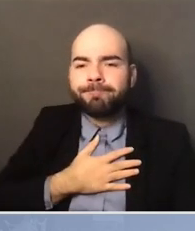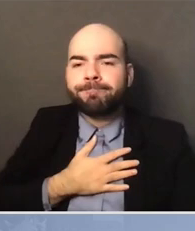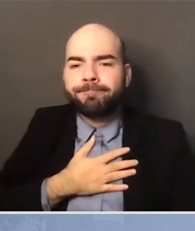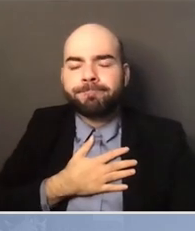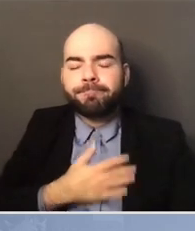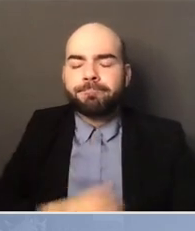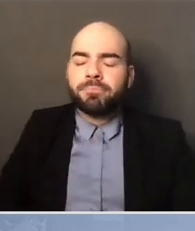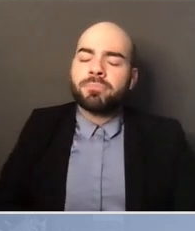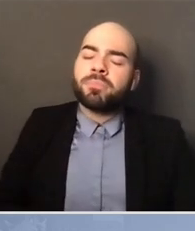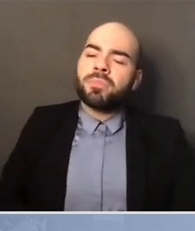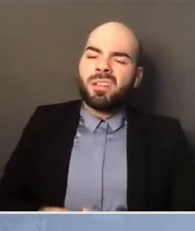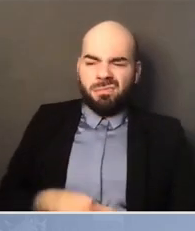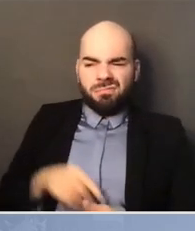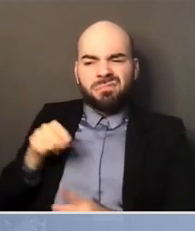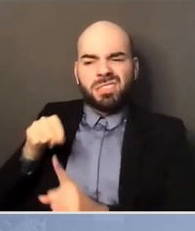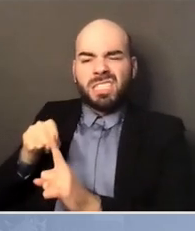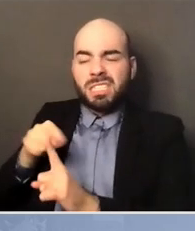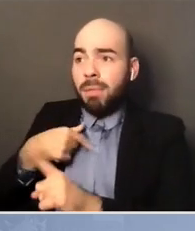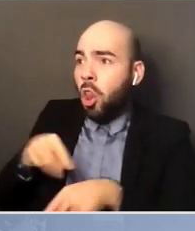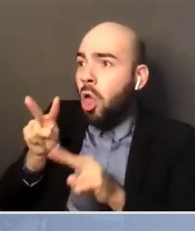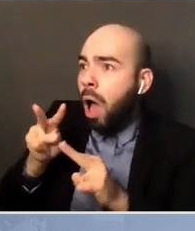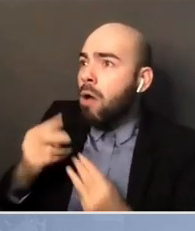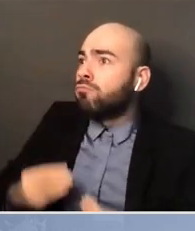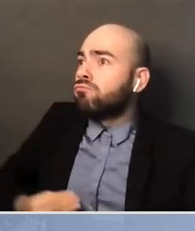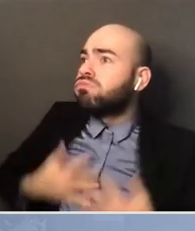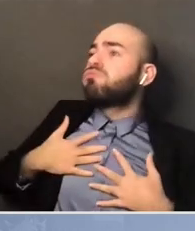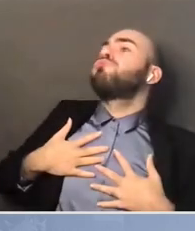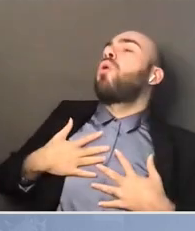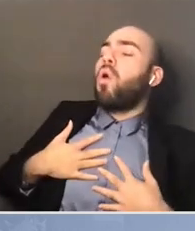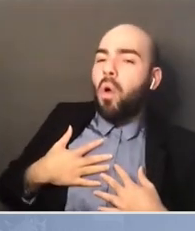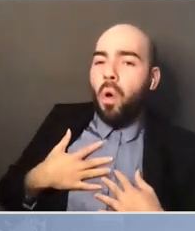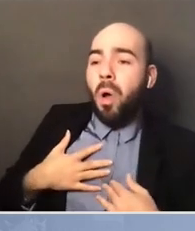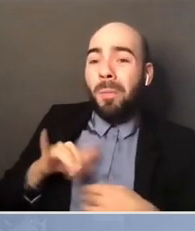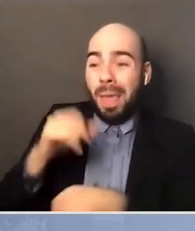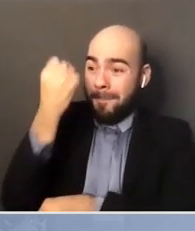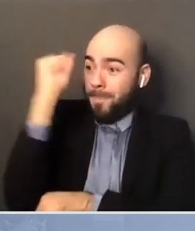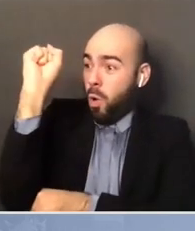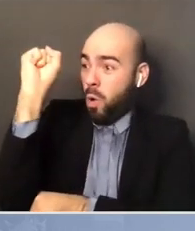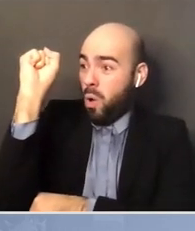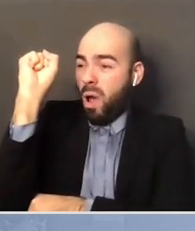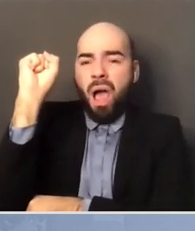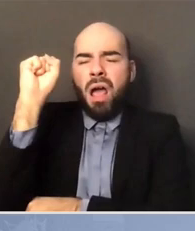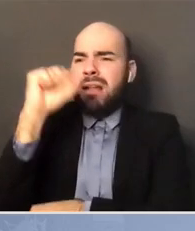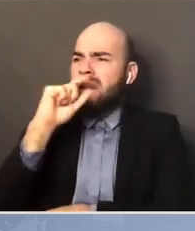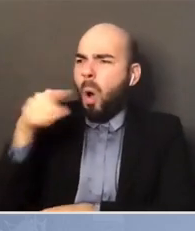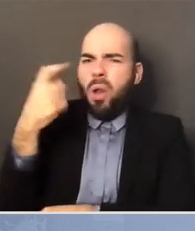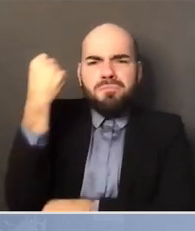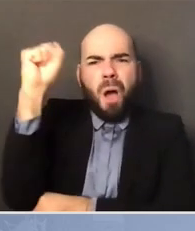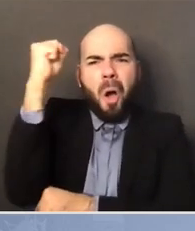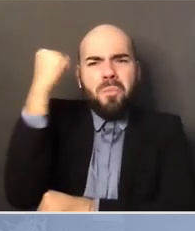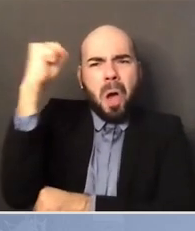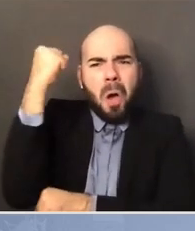But protest that is not translated into policy, is not translated into law,